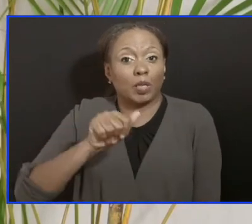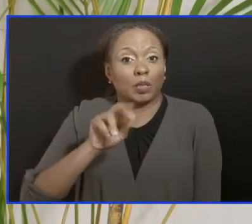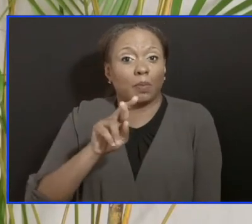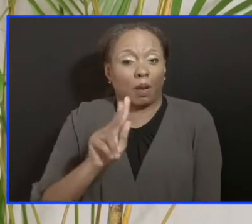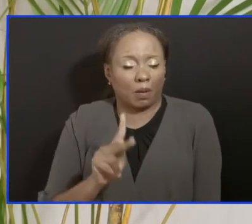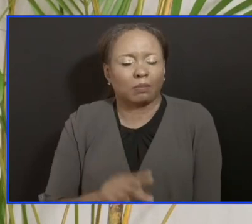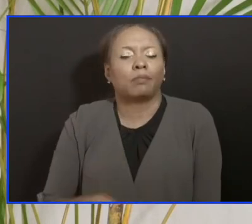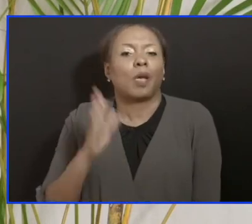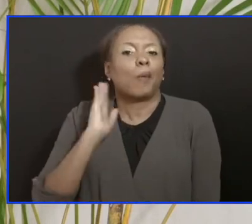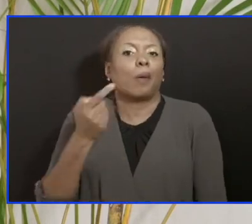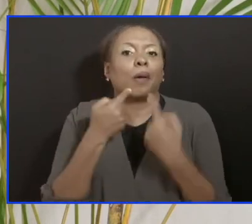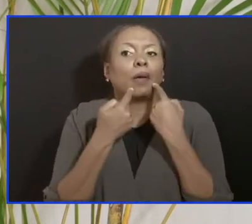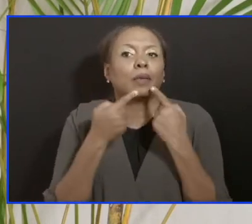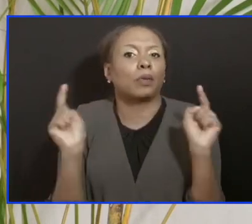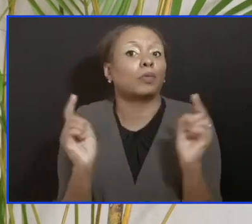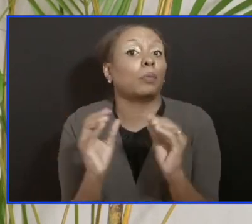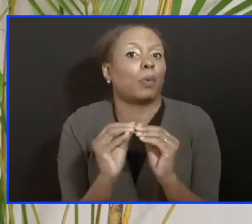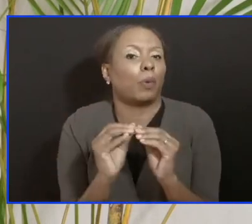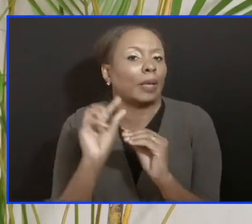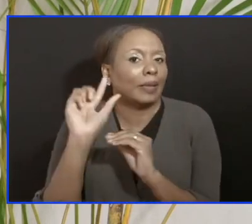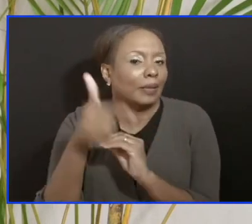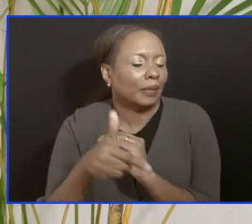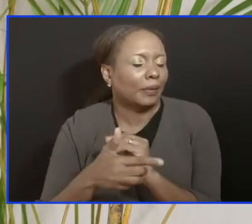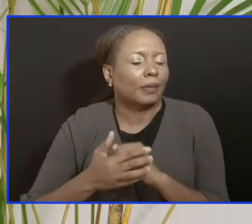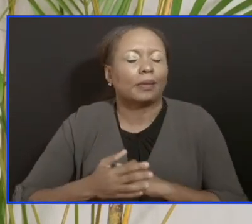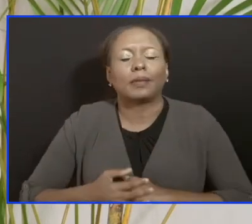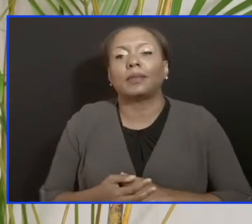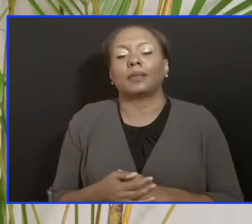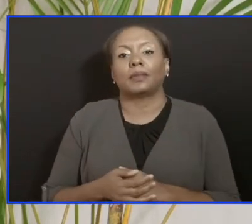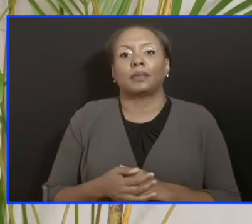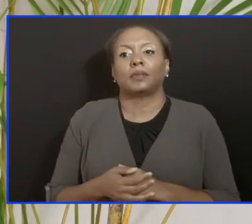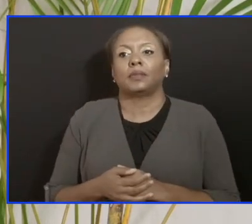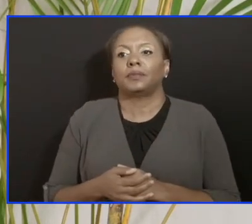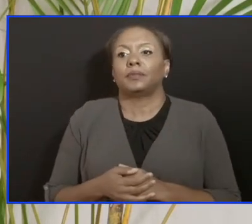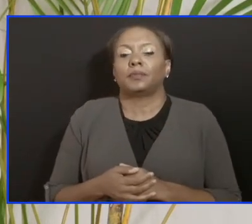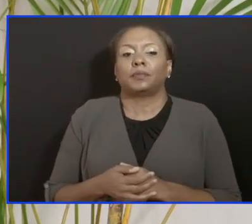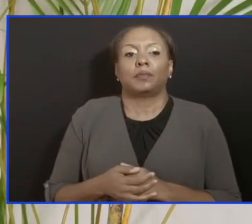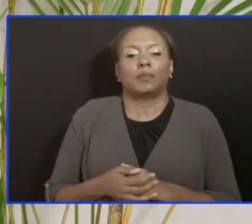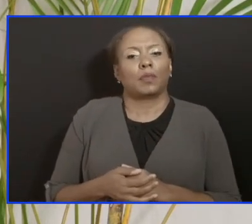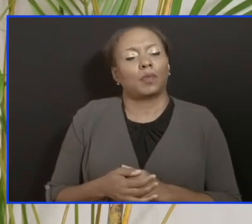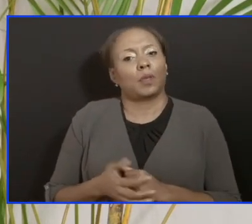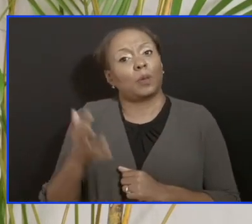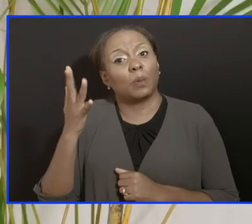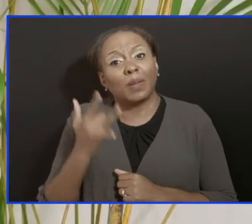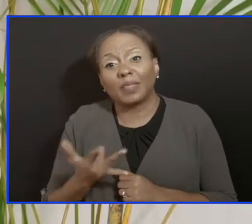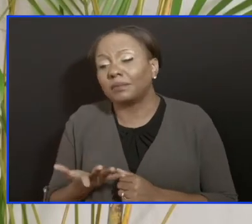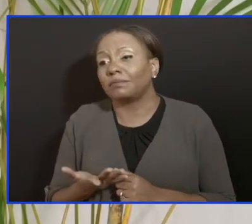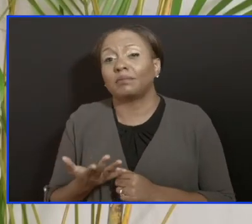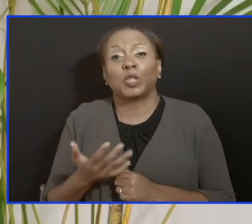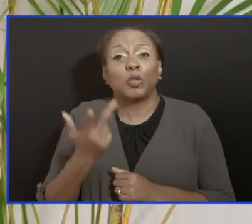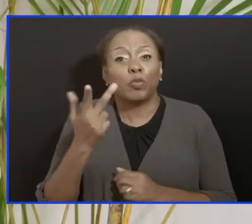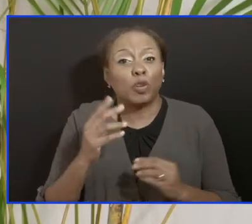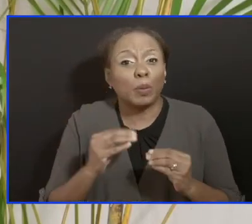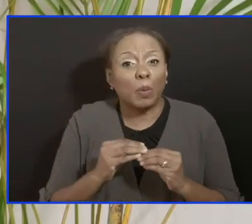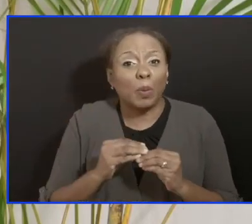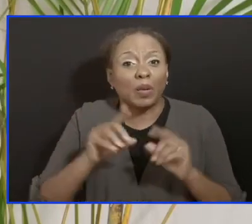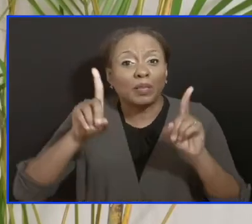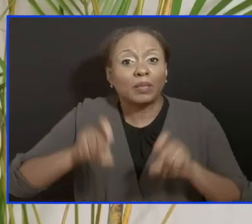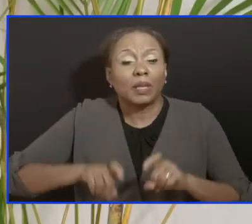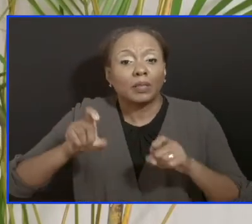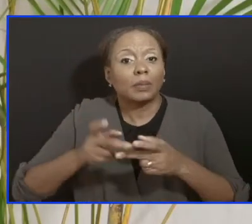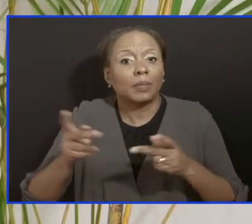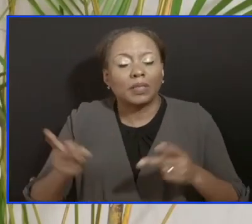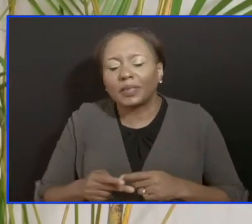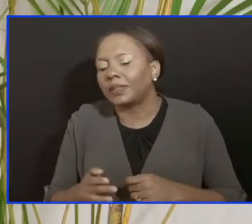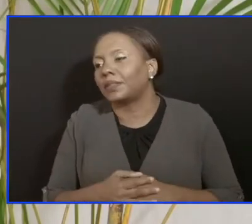We have to go in that direction to take some of the load off of the major testing sites, the two polyclinics mentioned and the